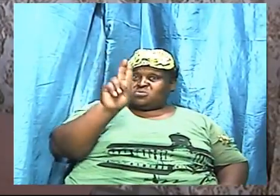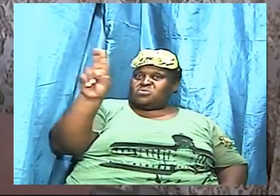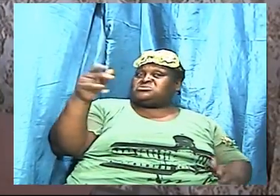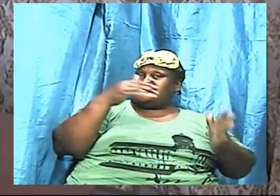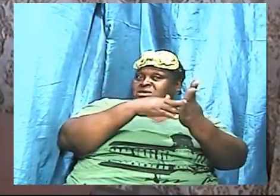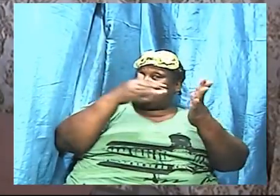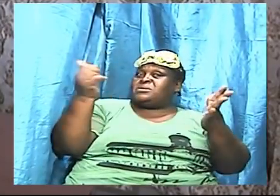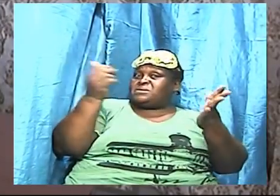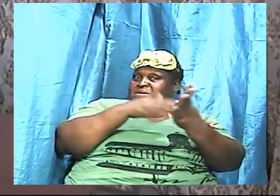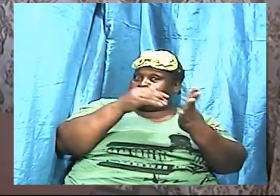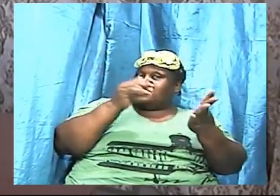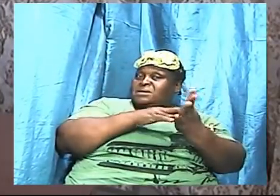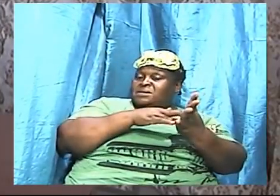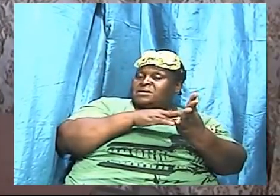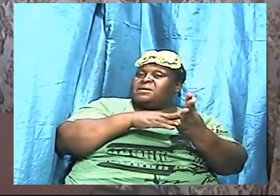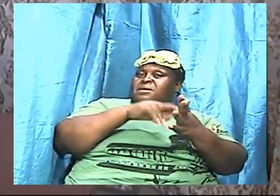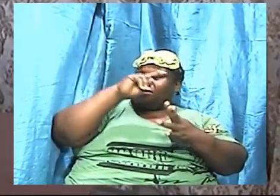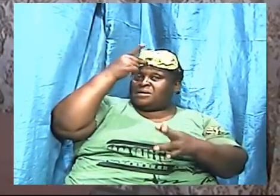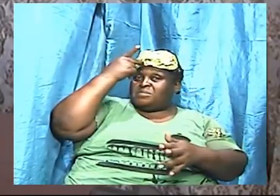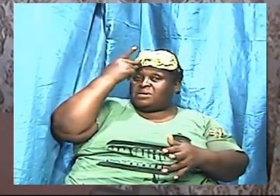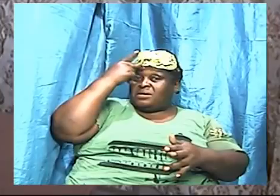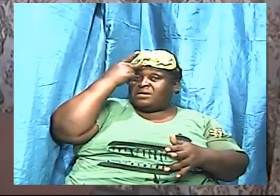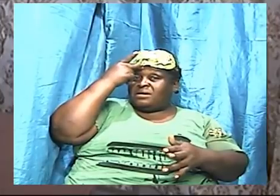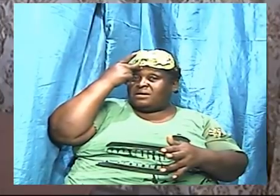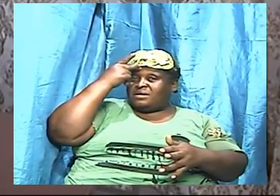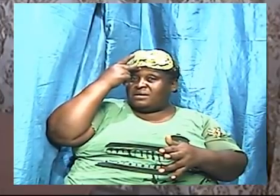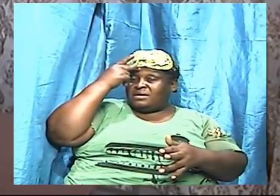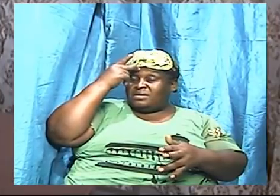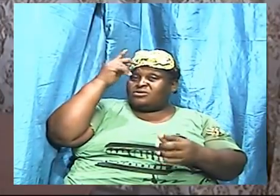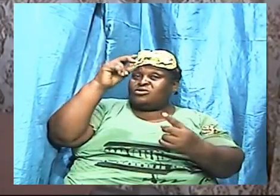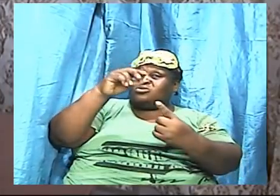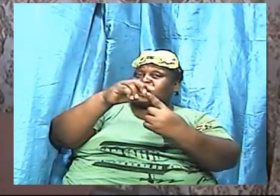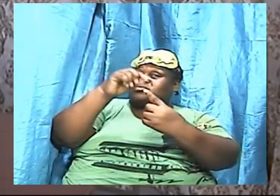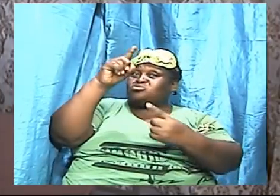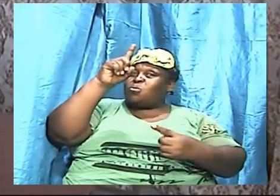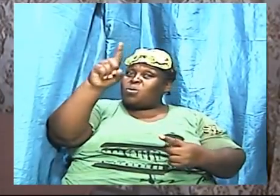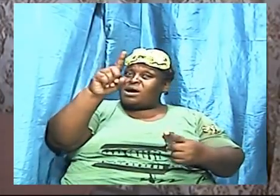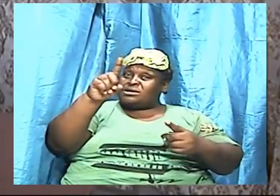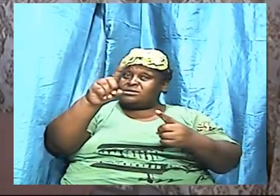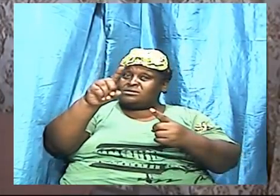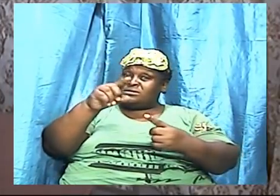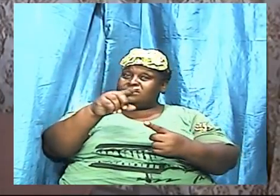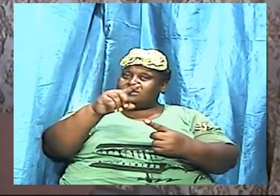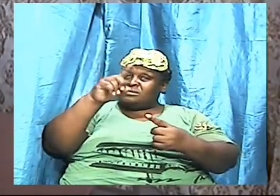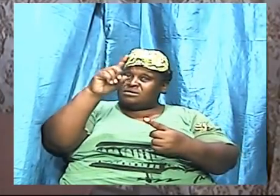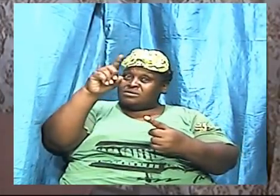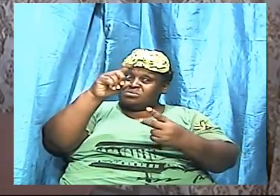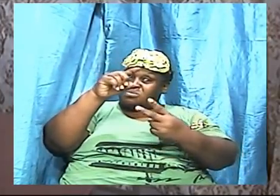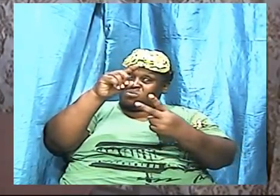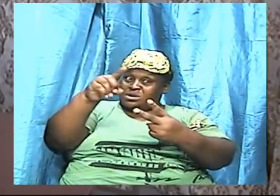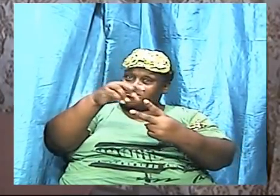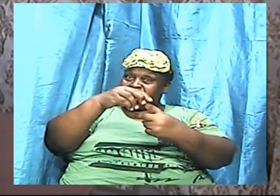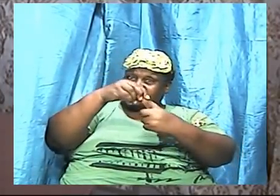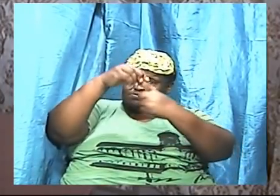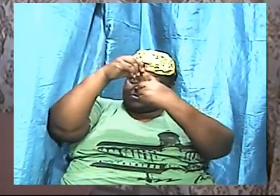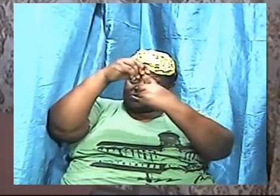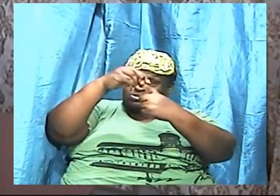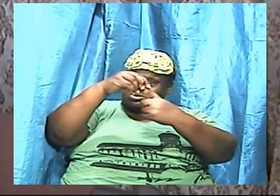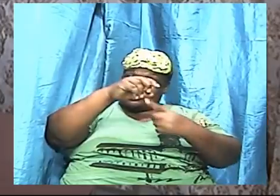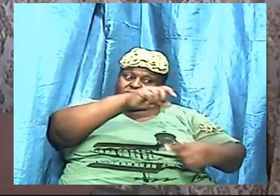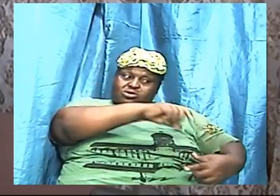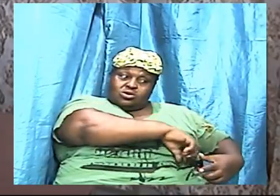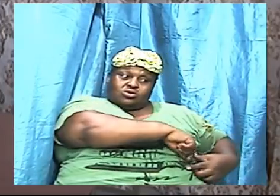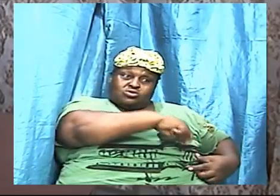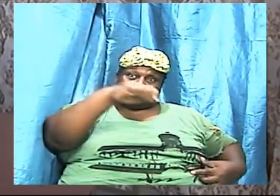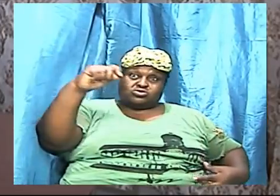singled out one particular sword. And that Greek word for the sword